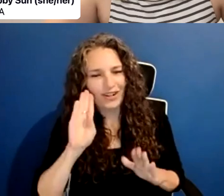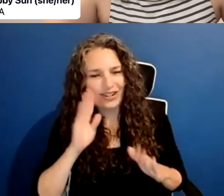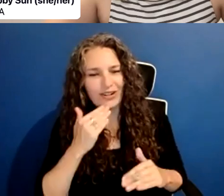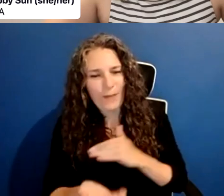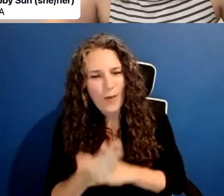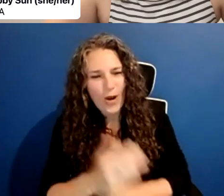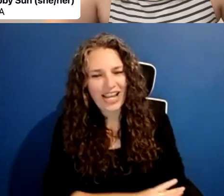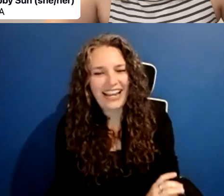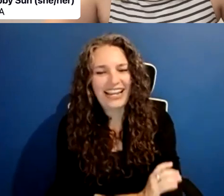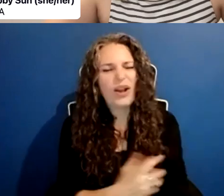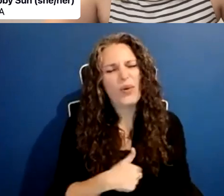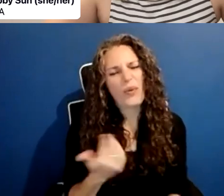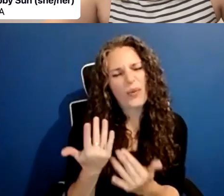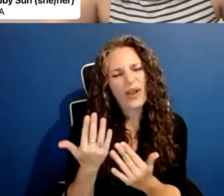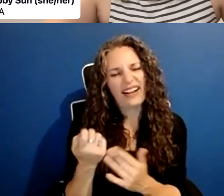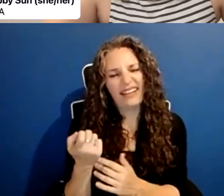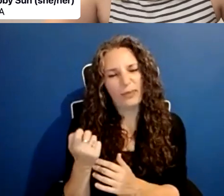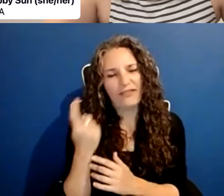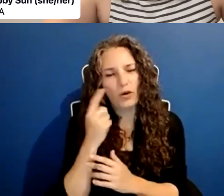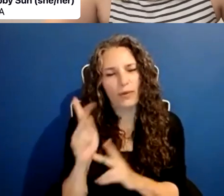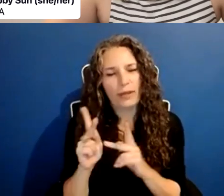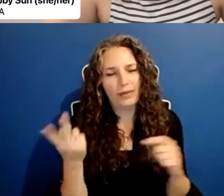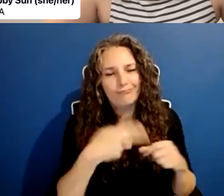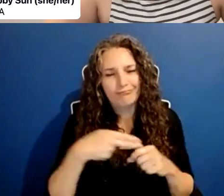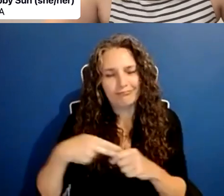Yeah, let's just wait a few more seconds for people to join.